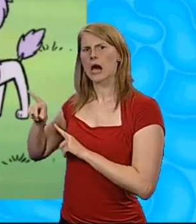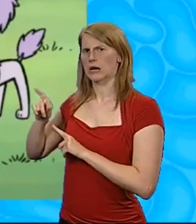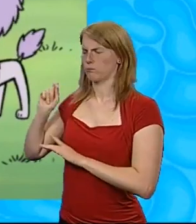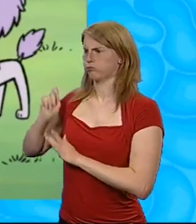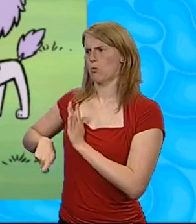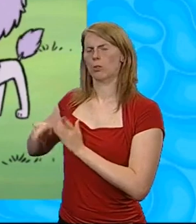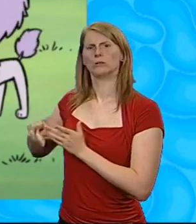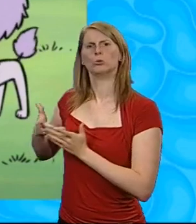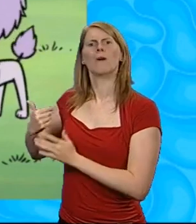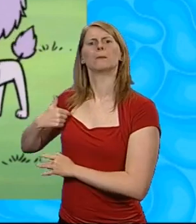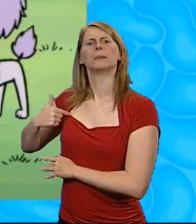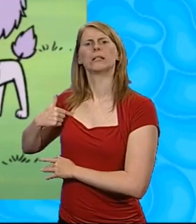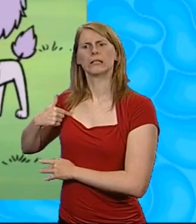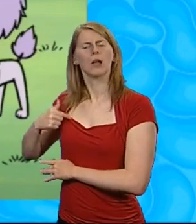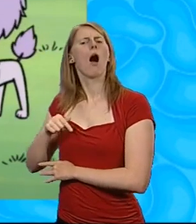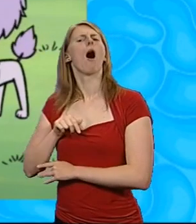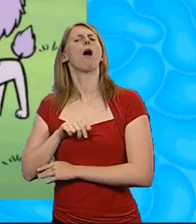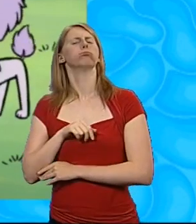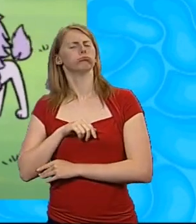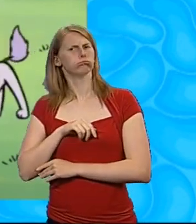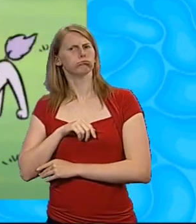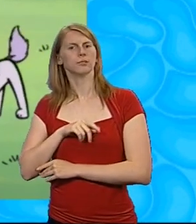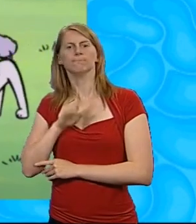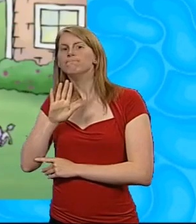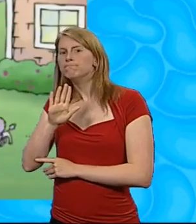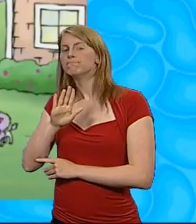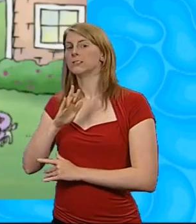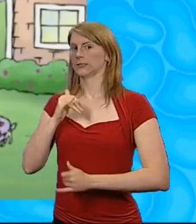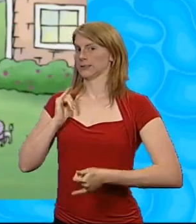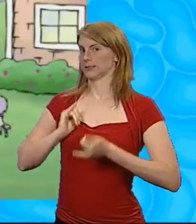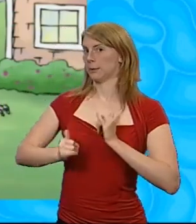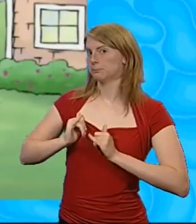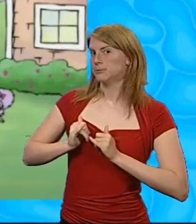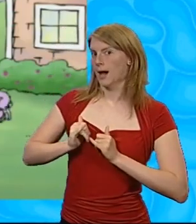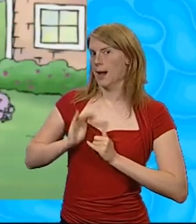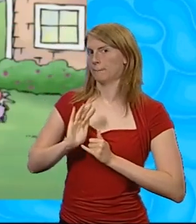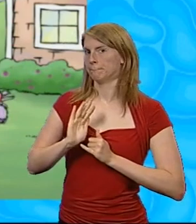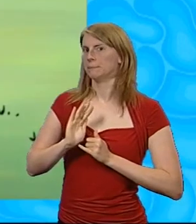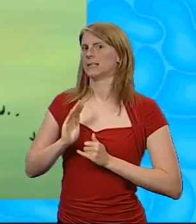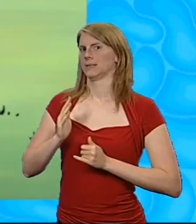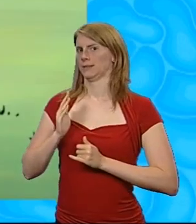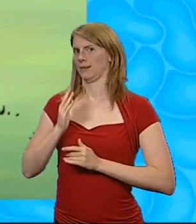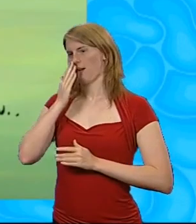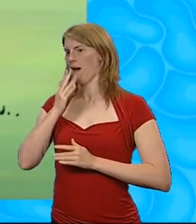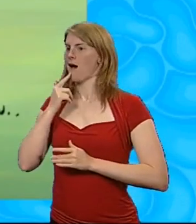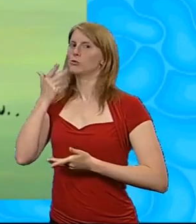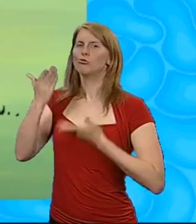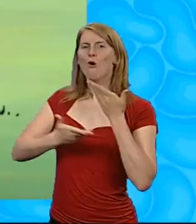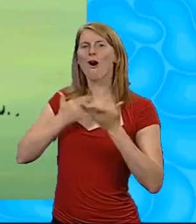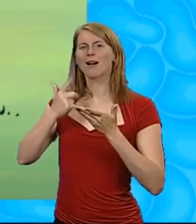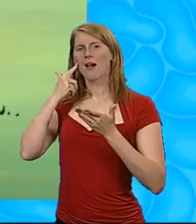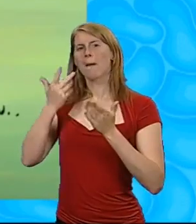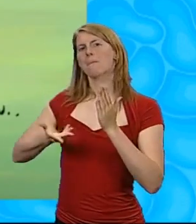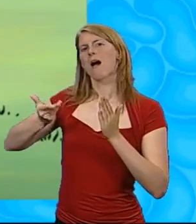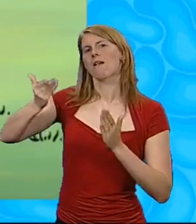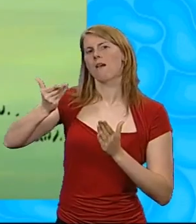this toy for me! Oh! Sometimes it seems like making up a story will make things turn out the way we want them to